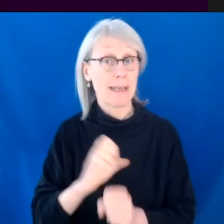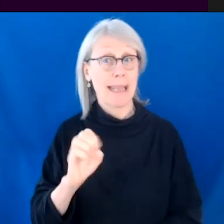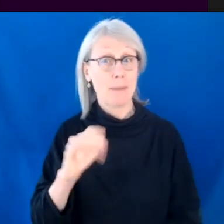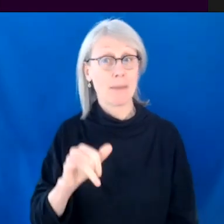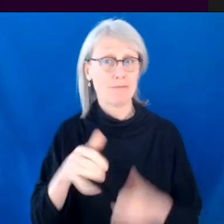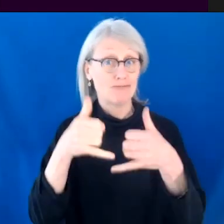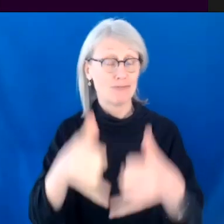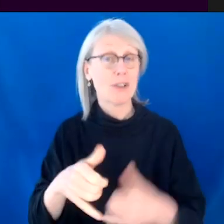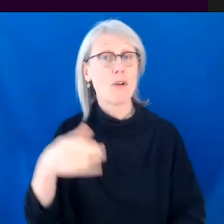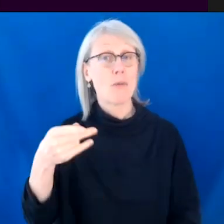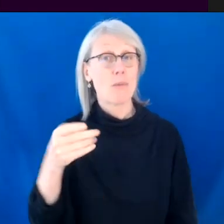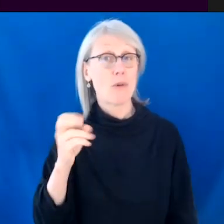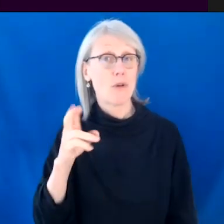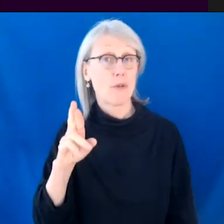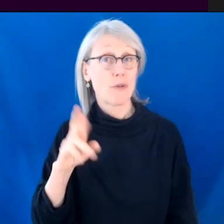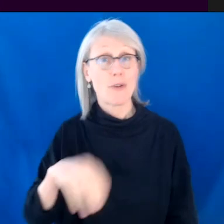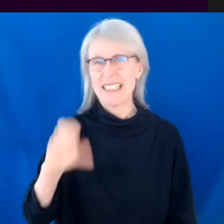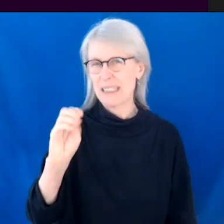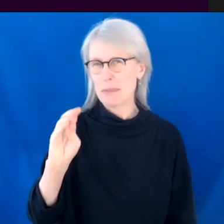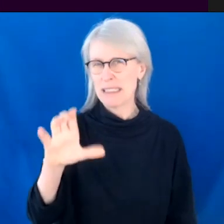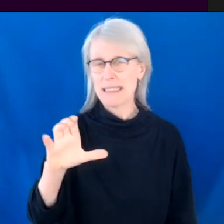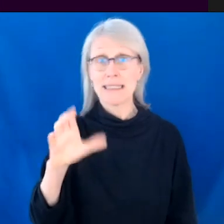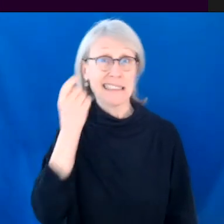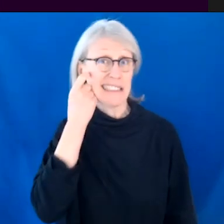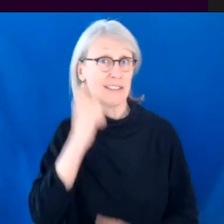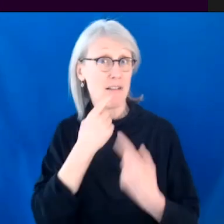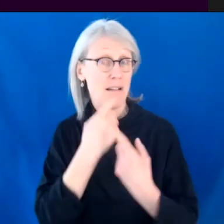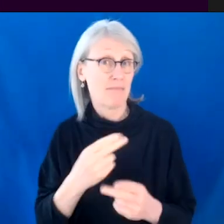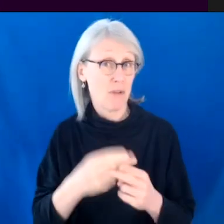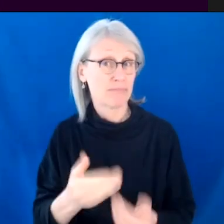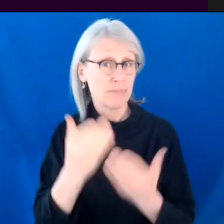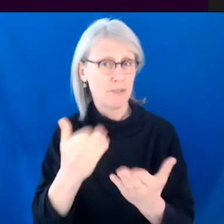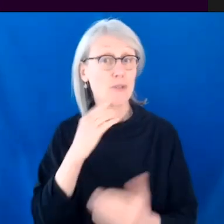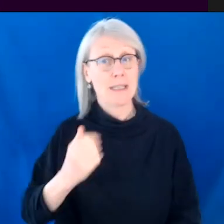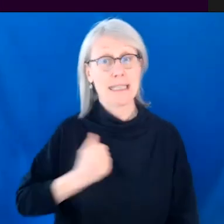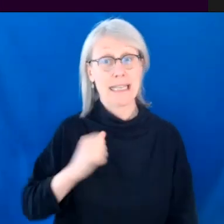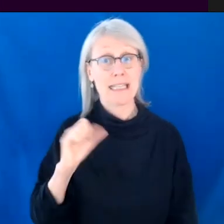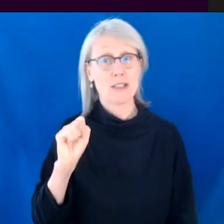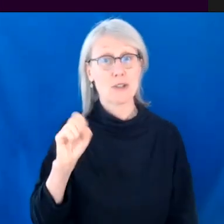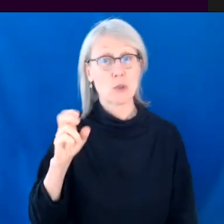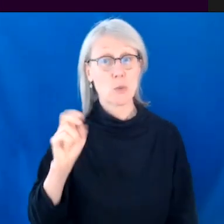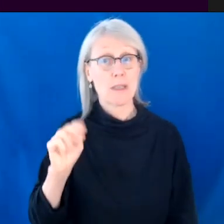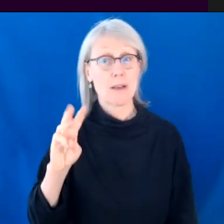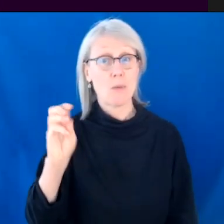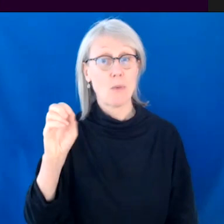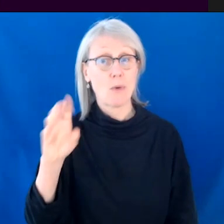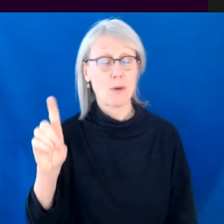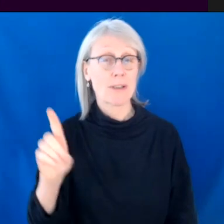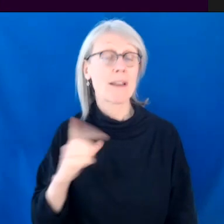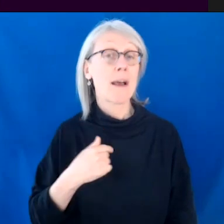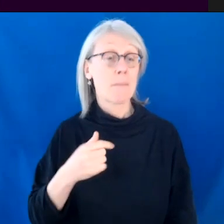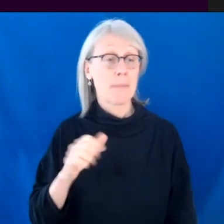CBC, which was recently nominated for a Canadian Screen Award. I am Amira Anderson, the creator of Amara, which was funded